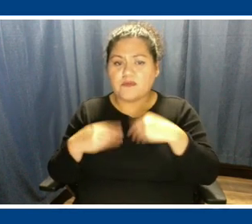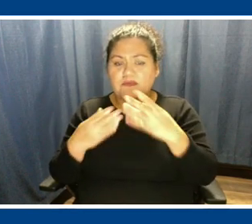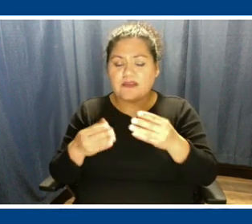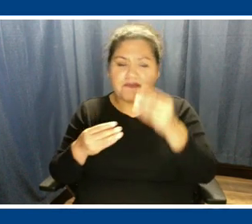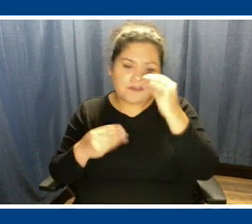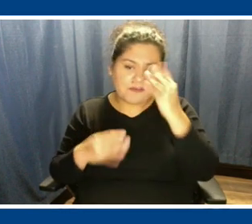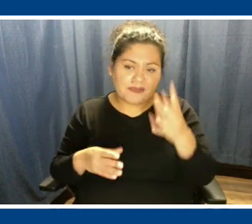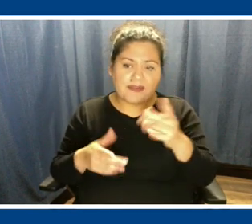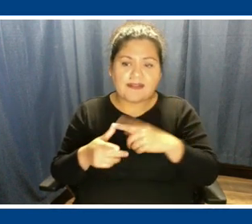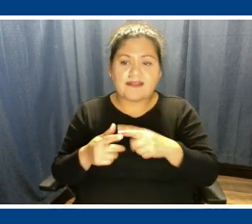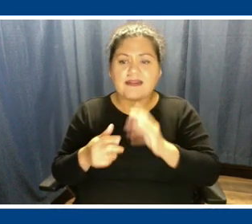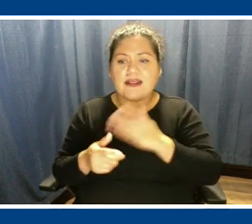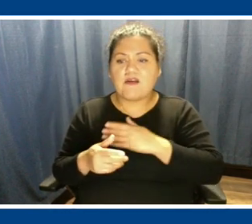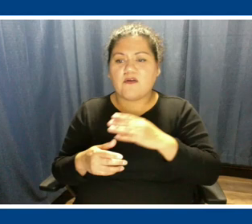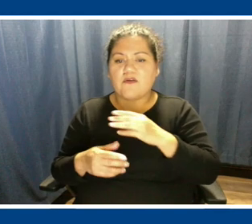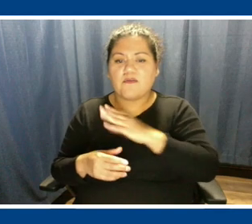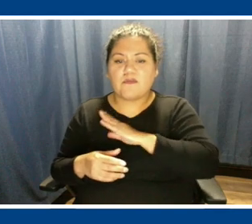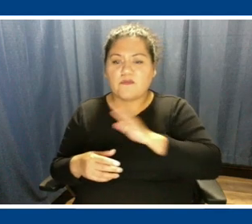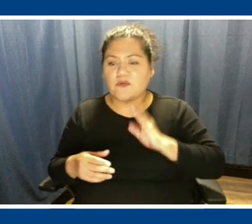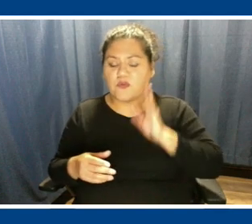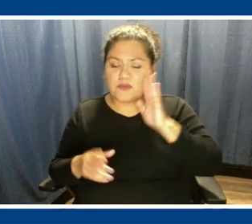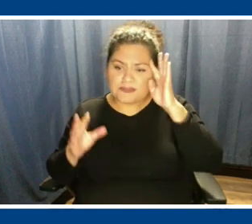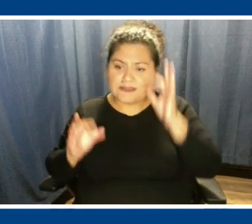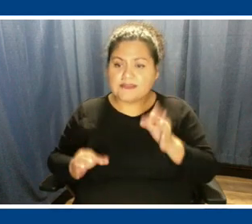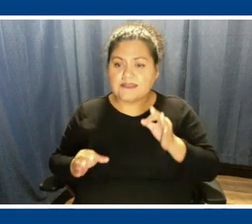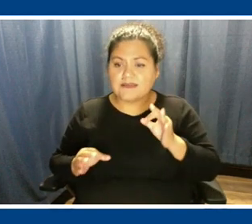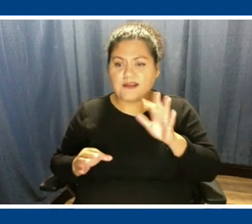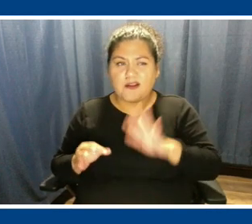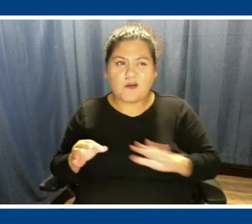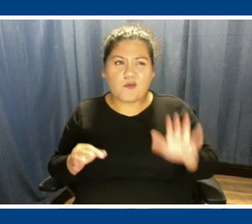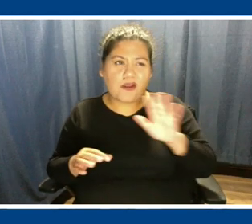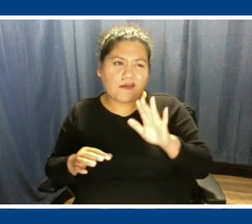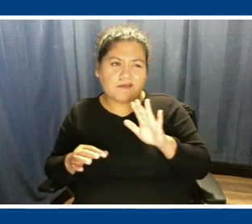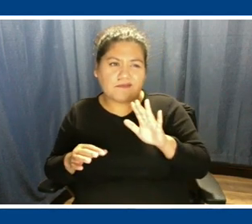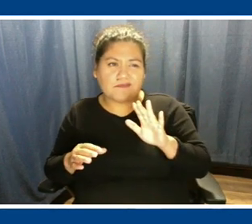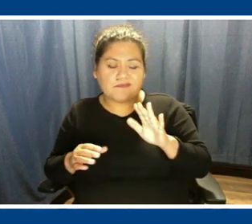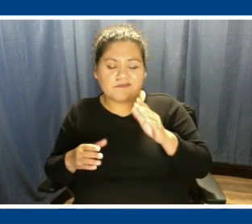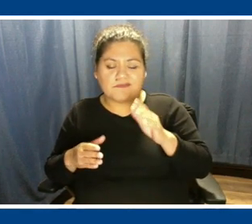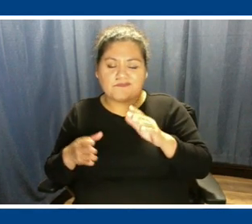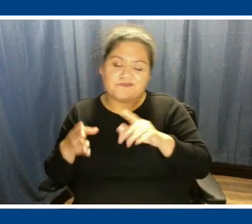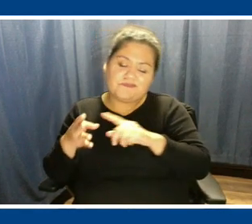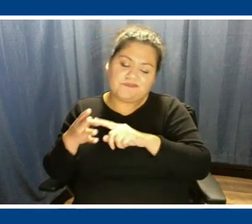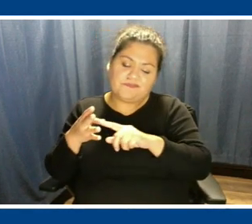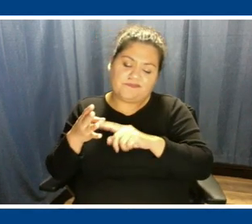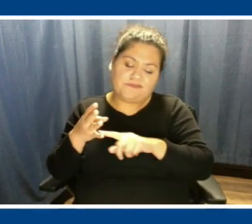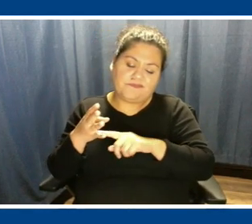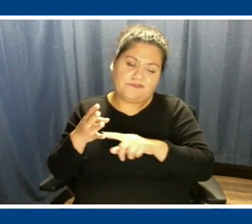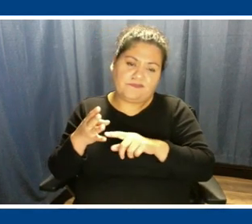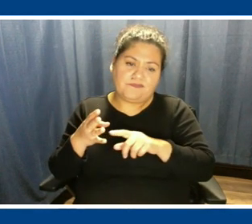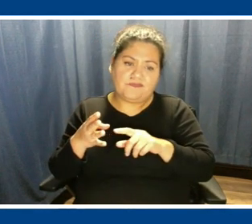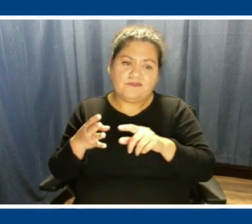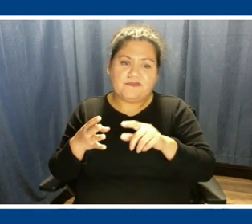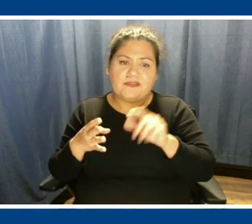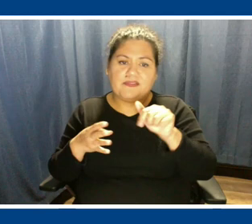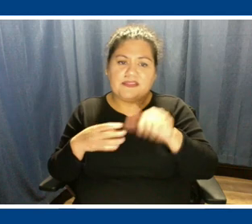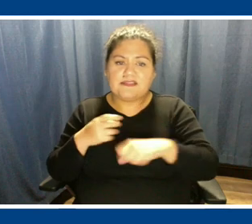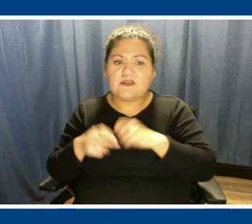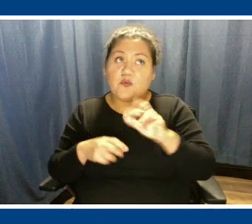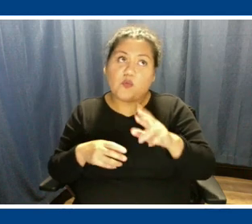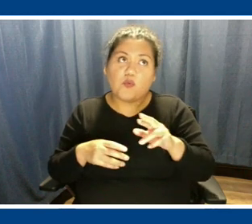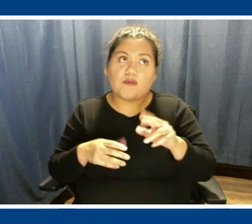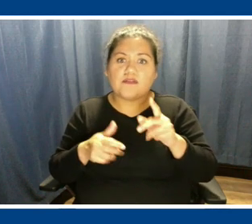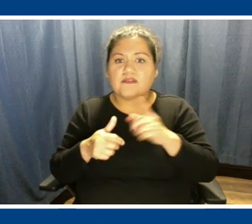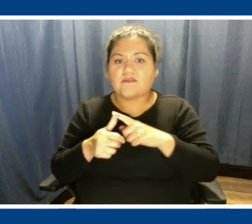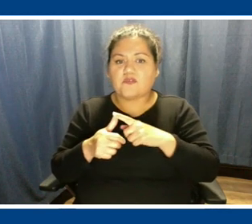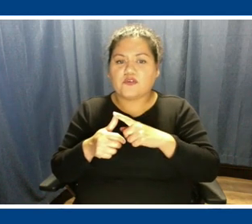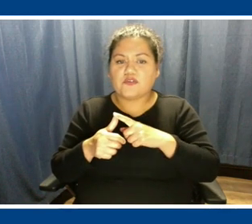board will make a decision around year end by the first quarter of next year at any rate. And they